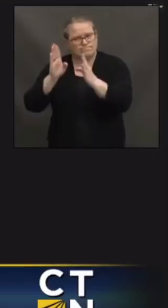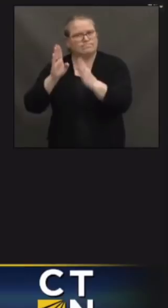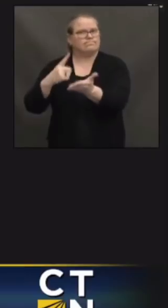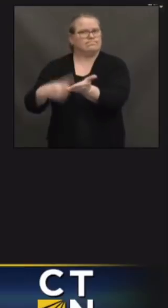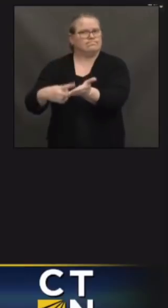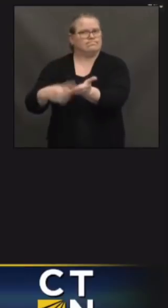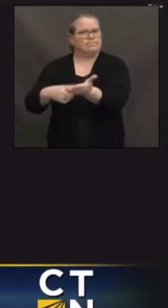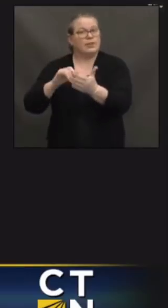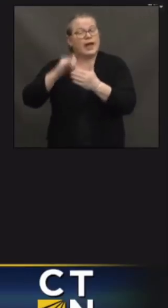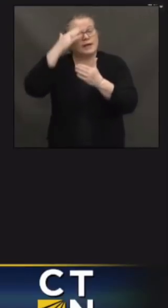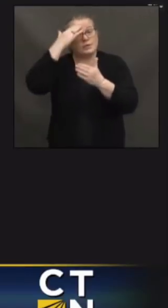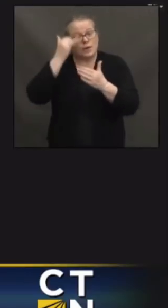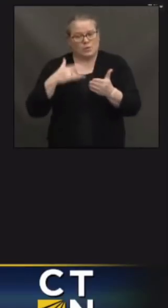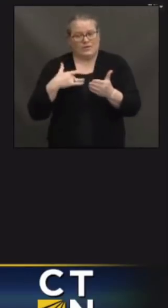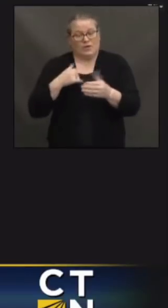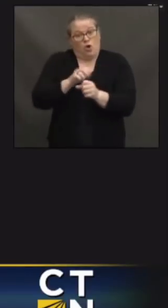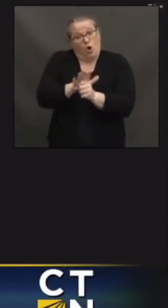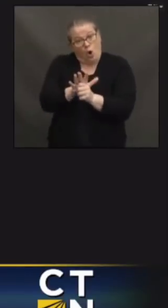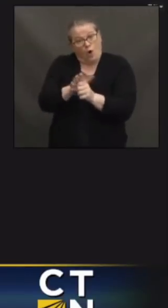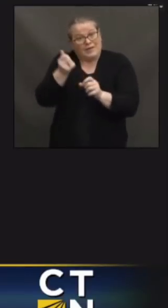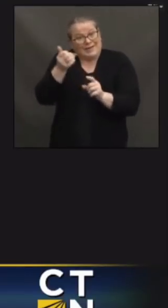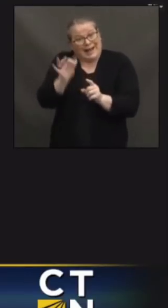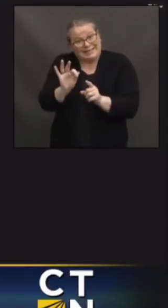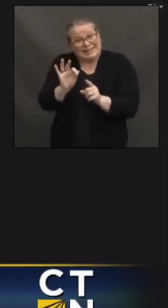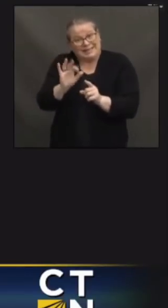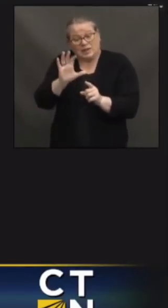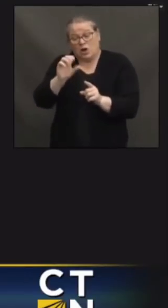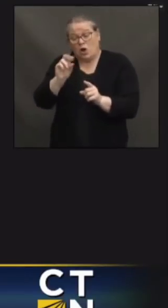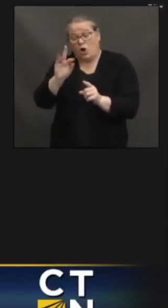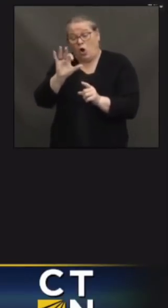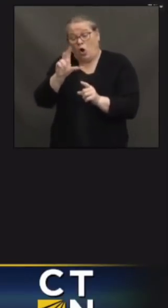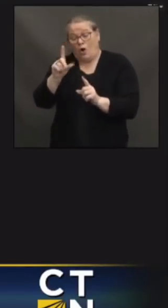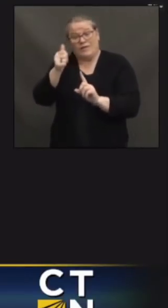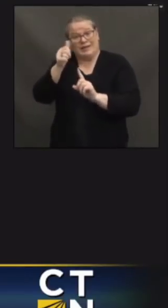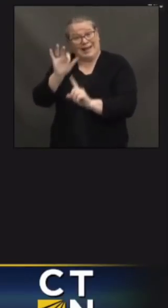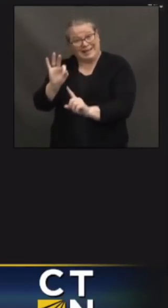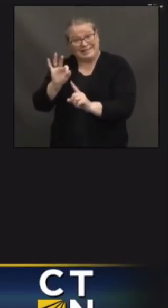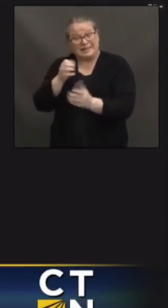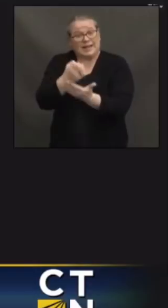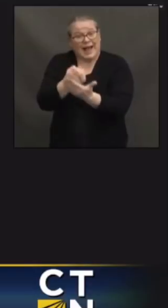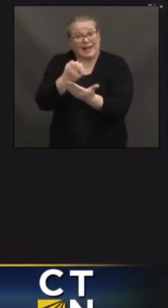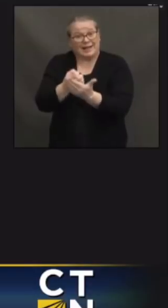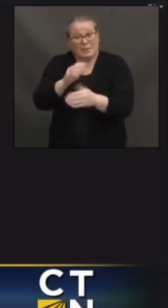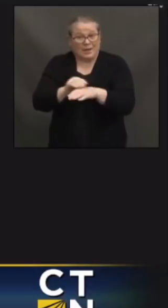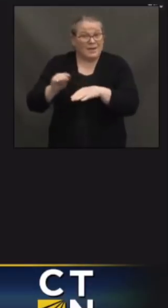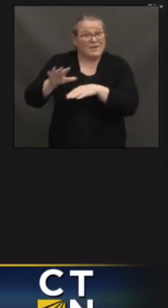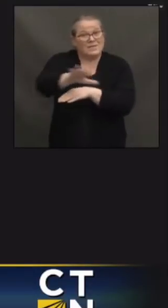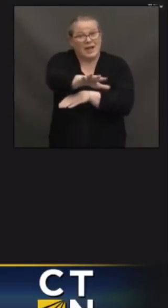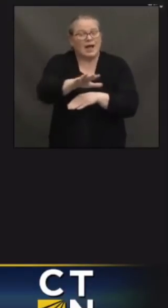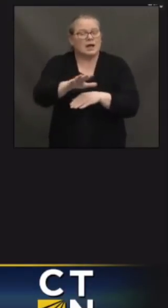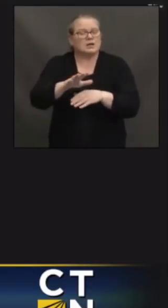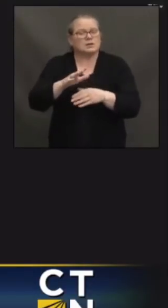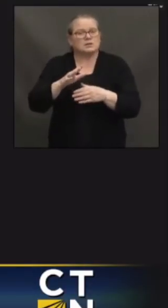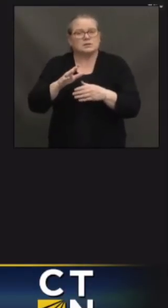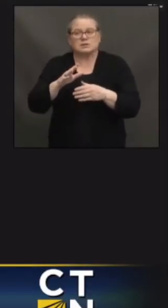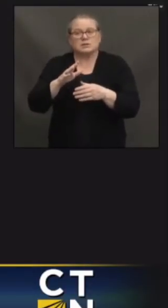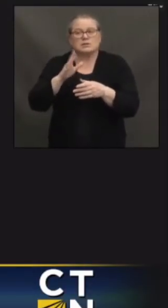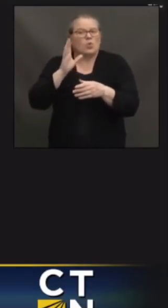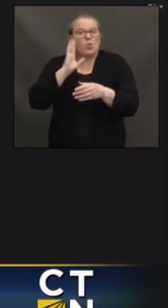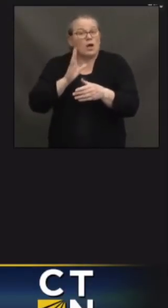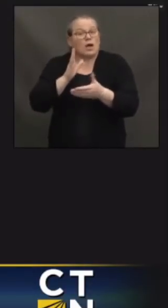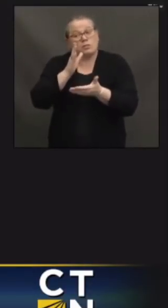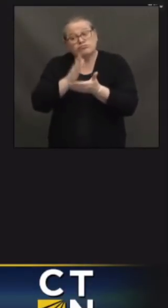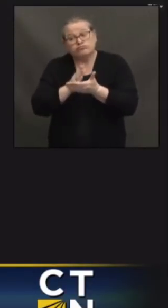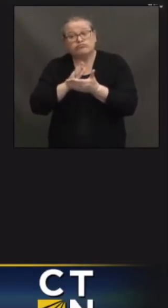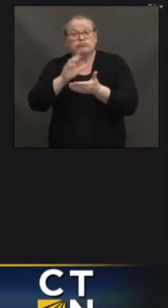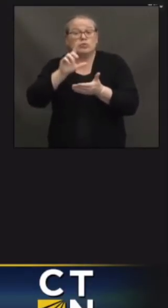that the effects of COVID-19, the effects of this economic crisis are going to last beyond 2021. And so we do